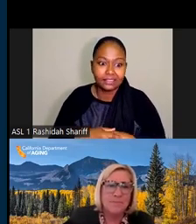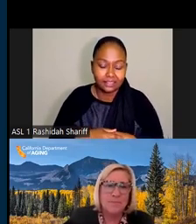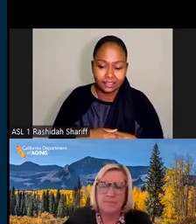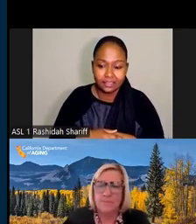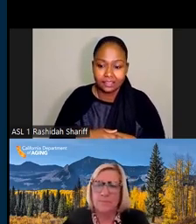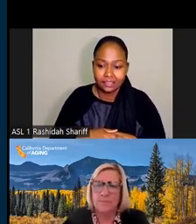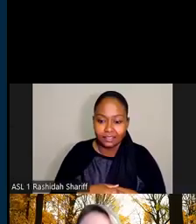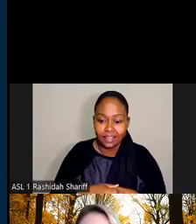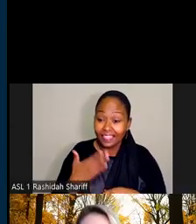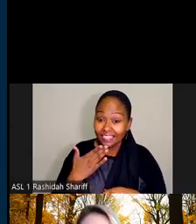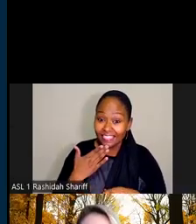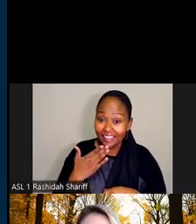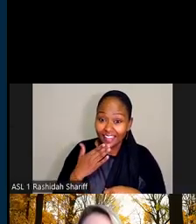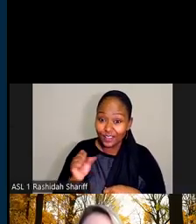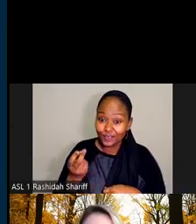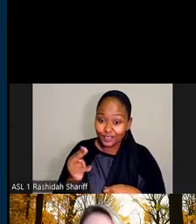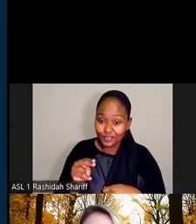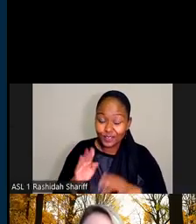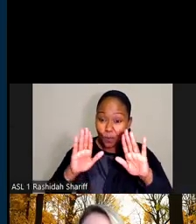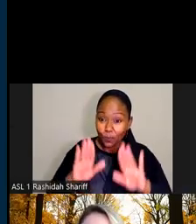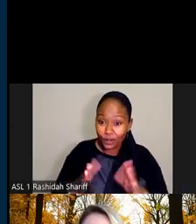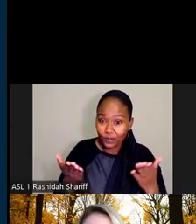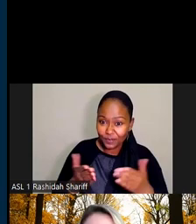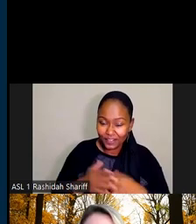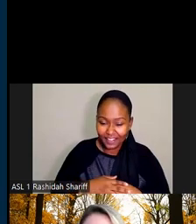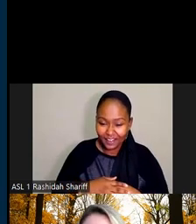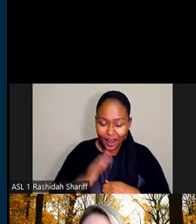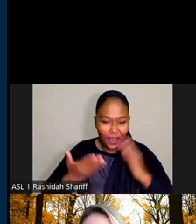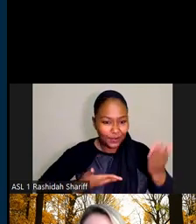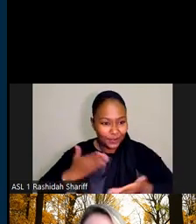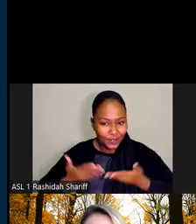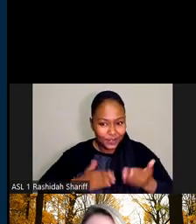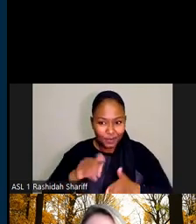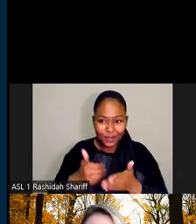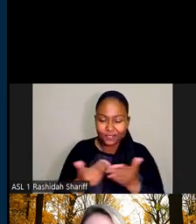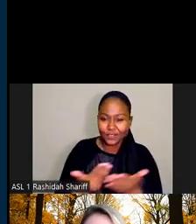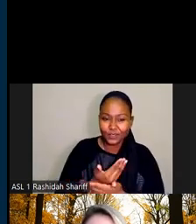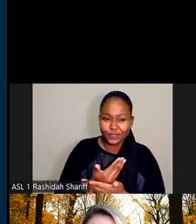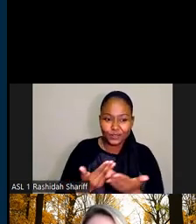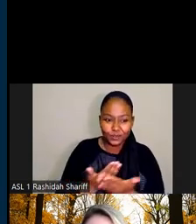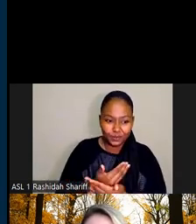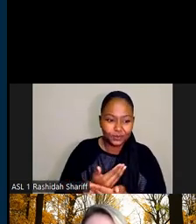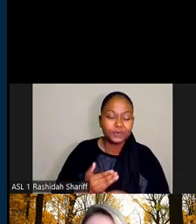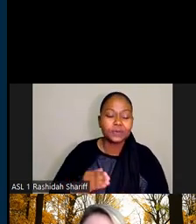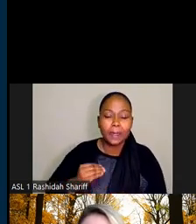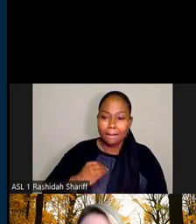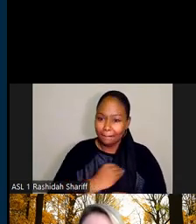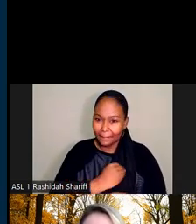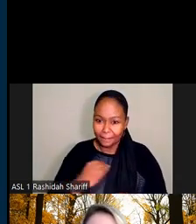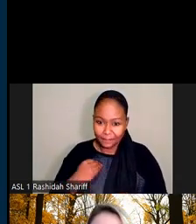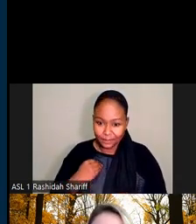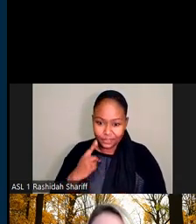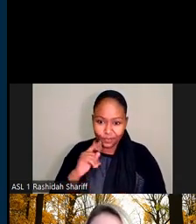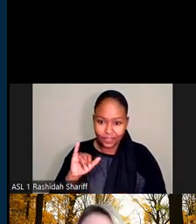Great. Thank you, Susan. It's wonderful to be here and welcome to all of our new committee members on the impact committee. Really excited